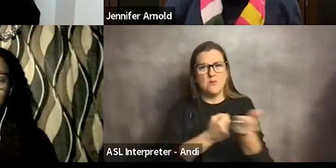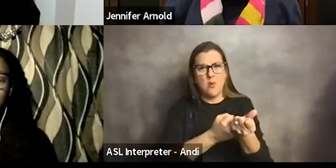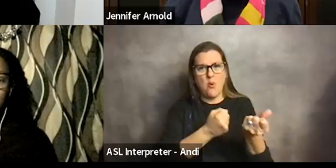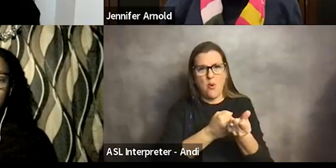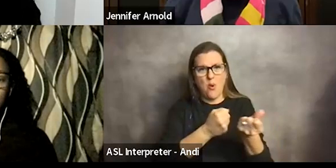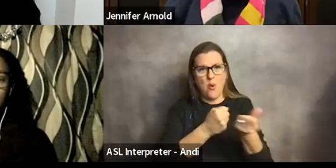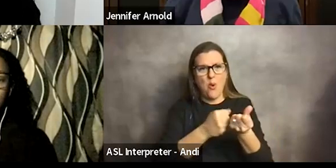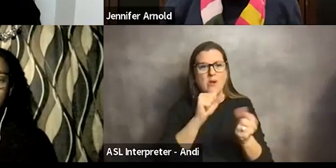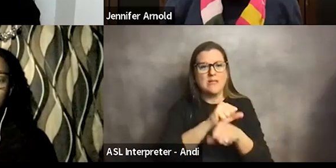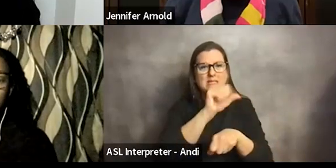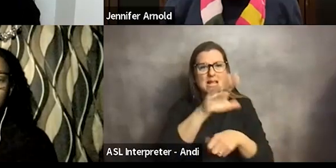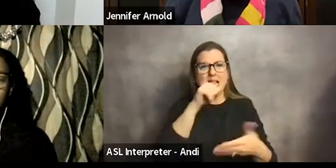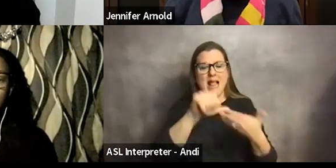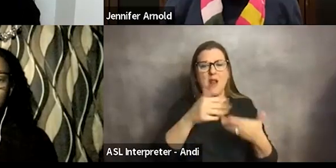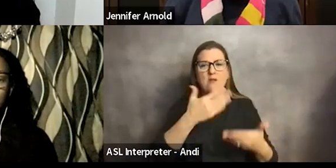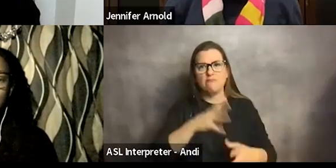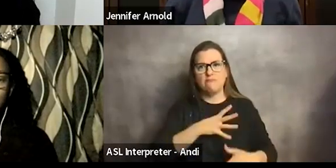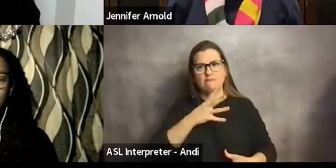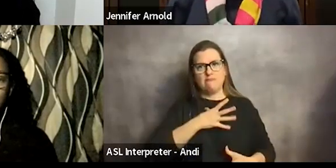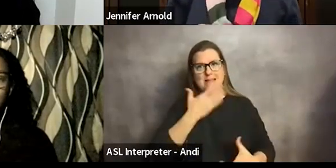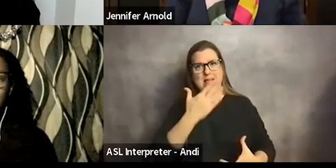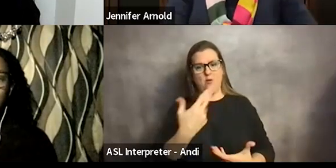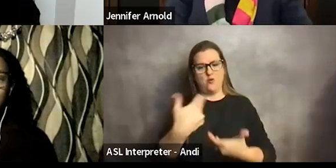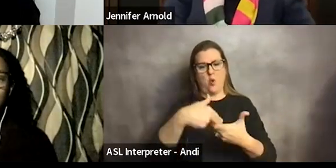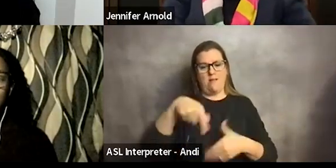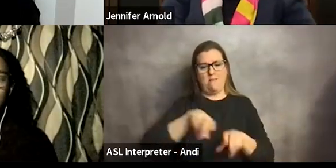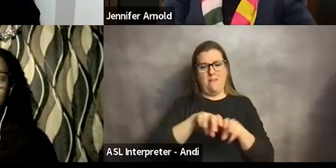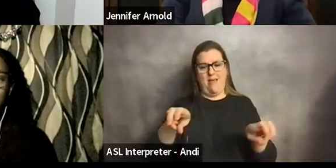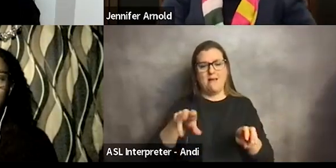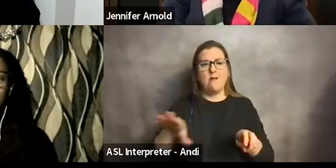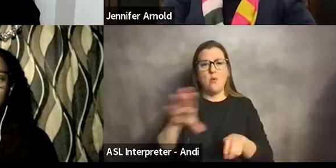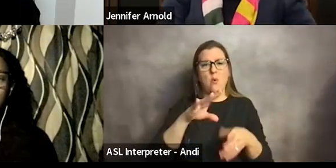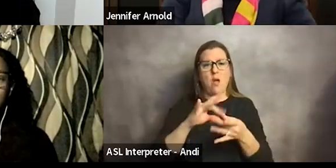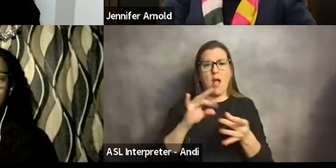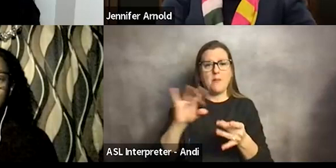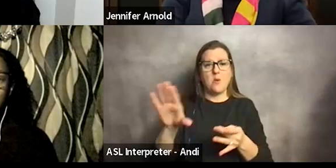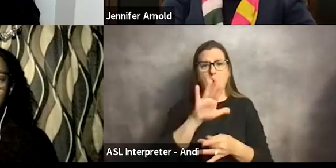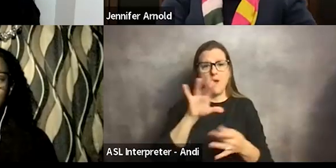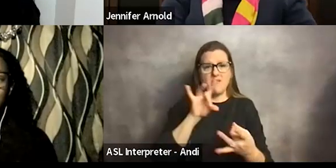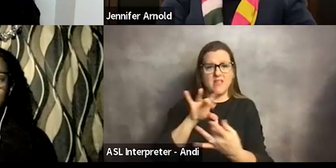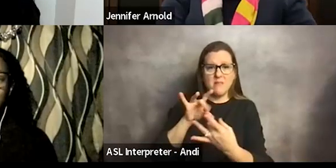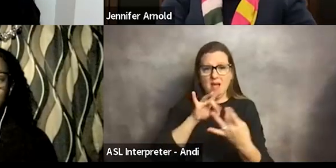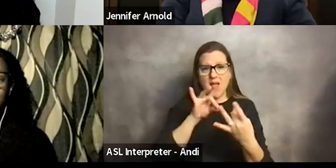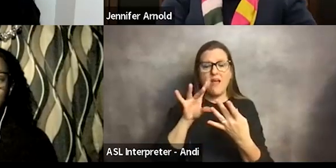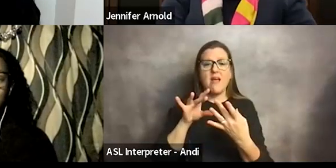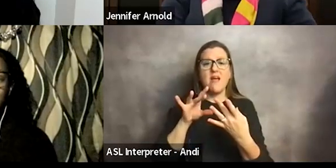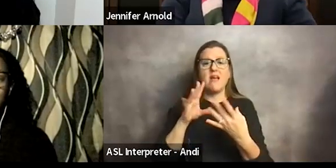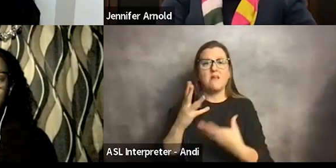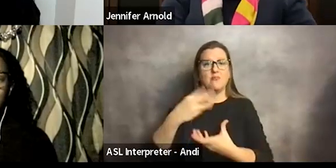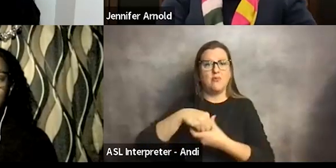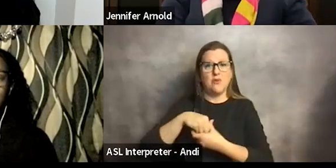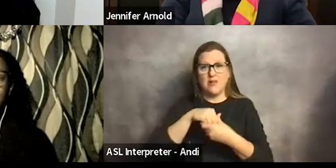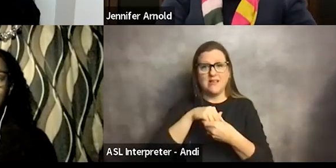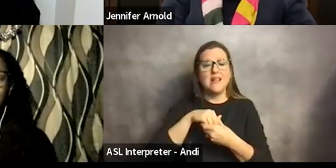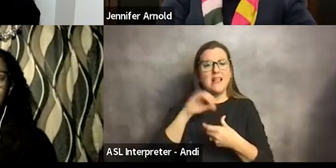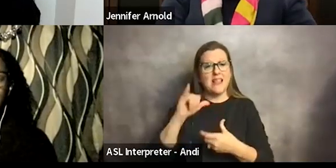a letter thanking them formally for being on this panel. And your comments and the feedback and you participating in the feedback is one mechanism